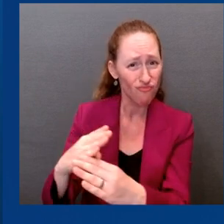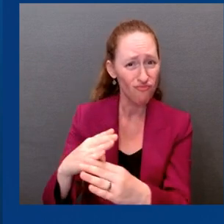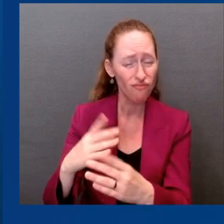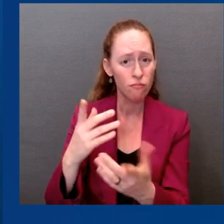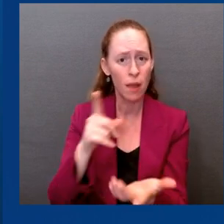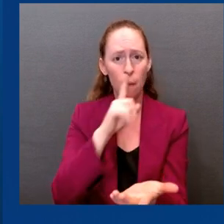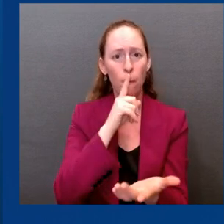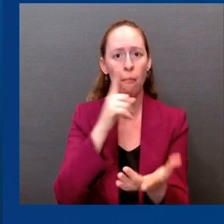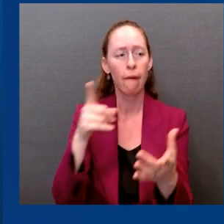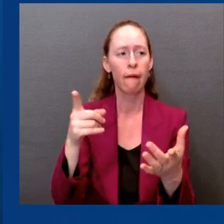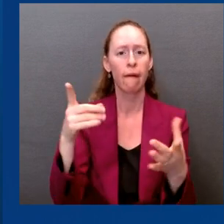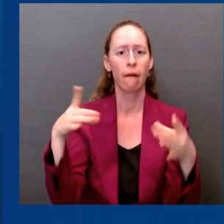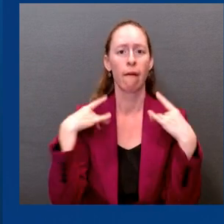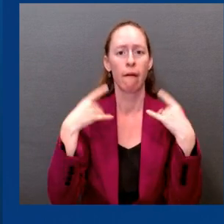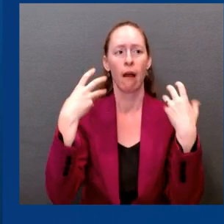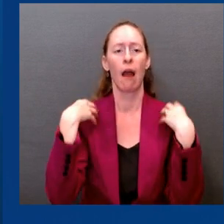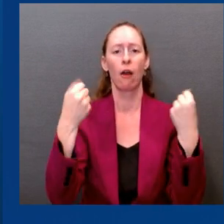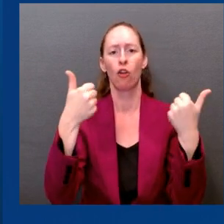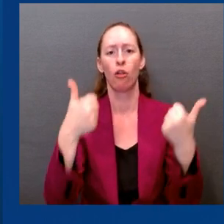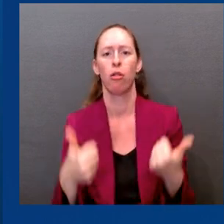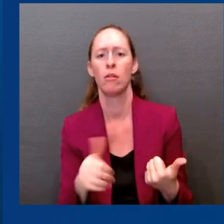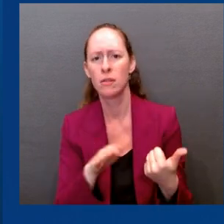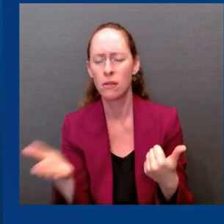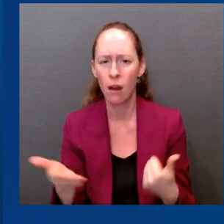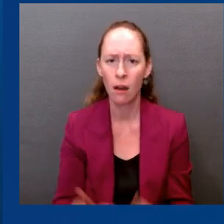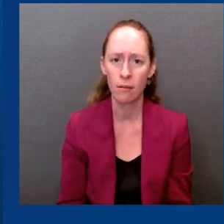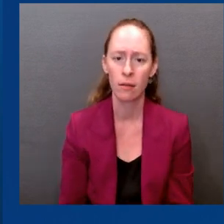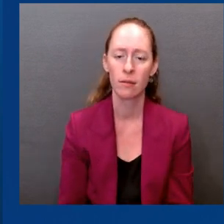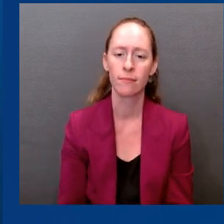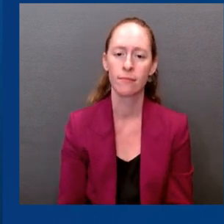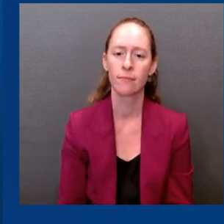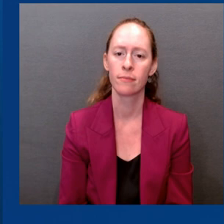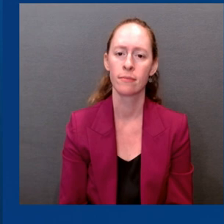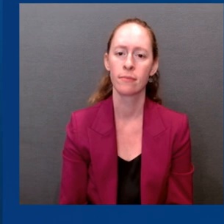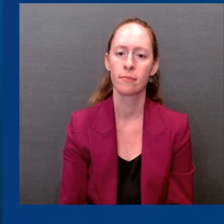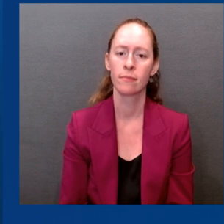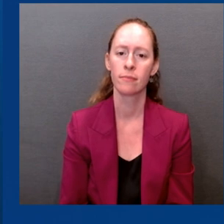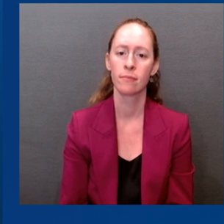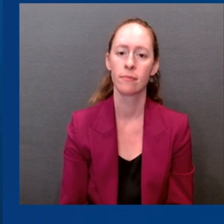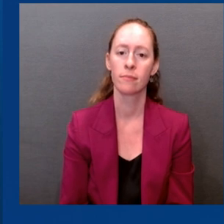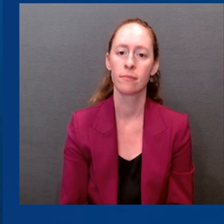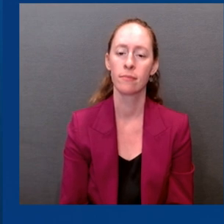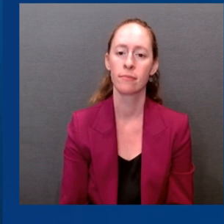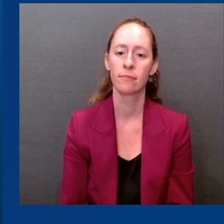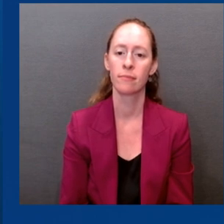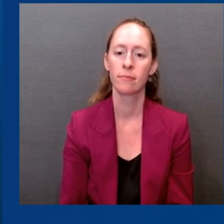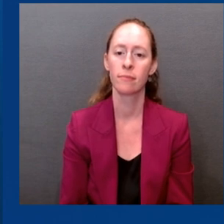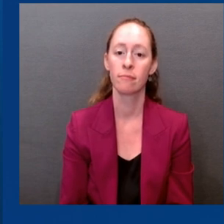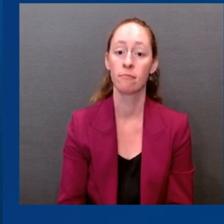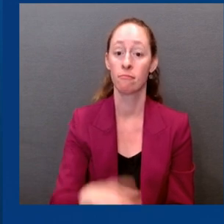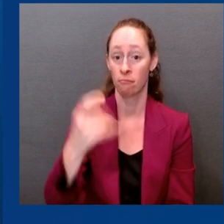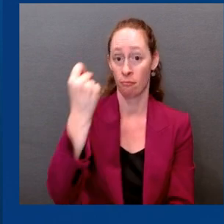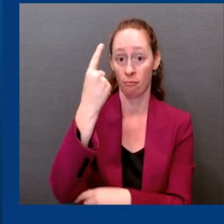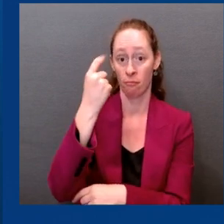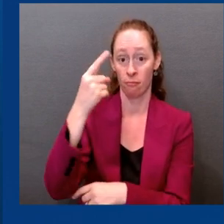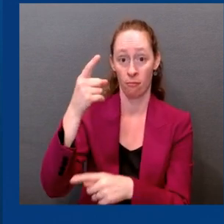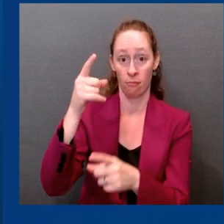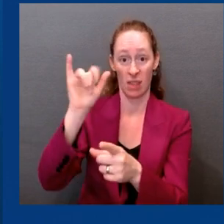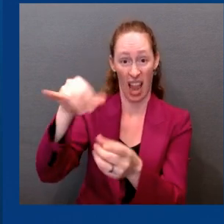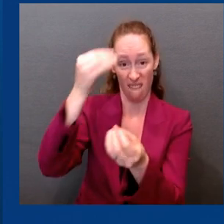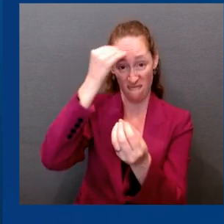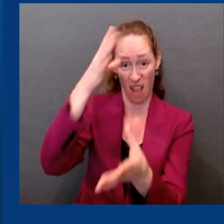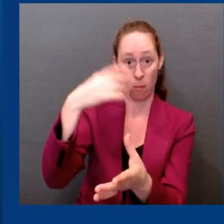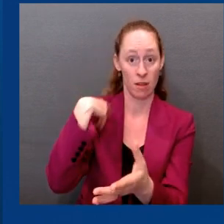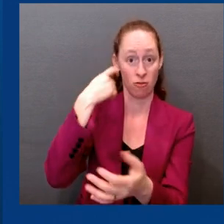study. was a modeling study done by others. But it was critically important, and it does demonstrate if we can get uptake similar to a flu vaccine